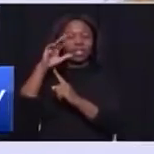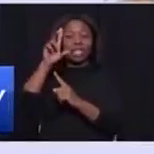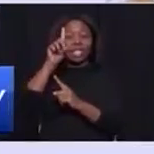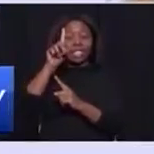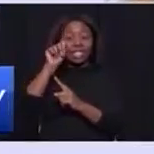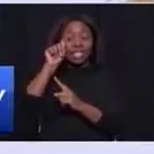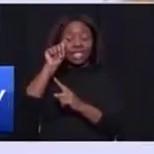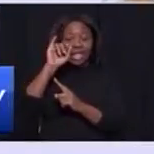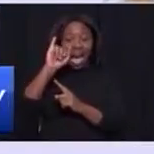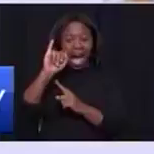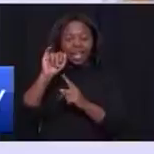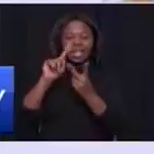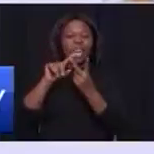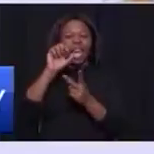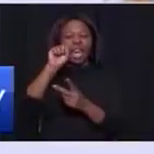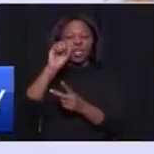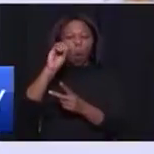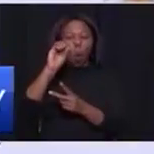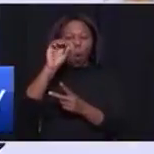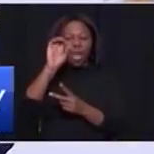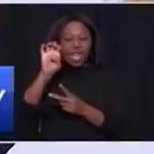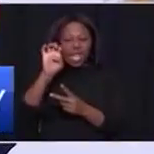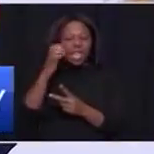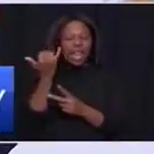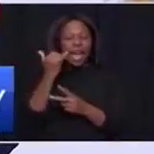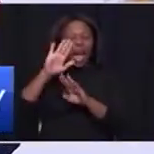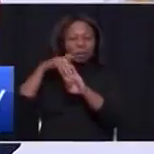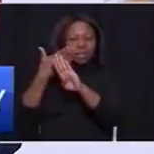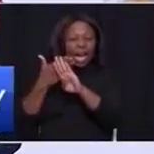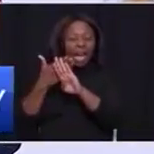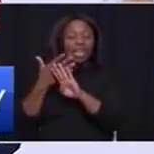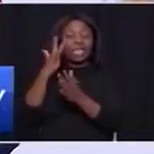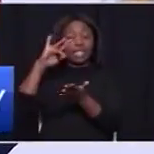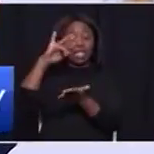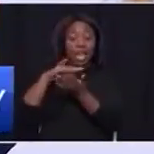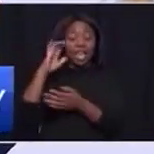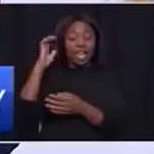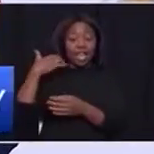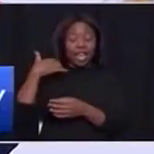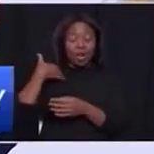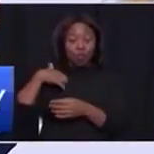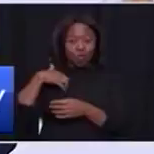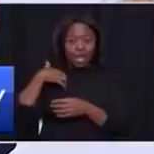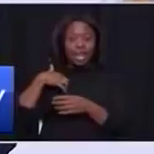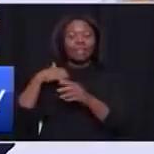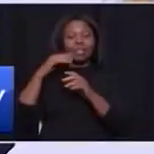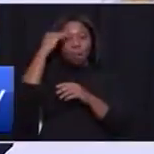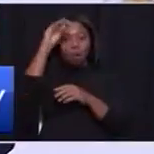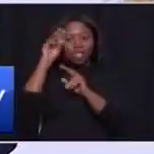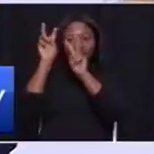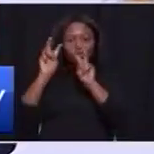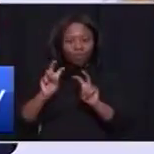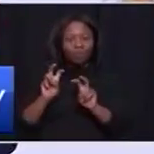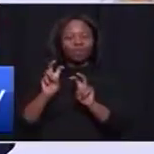and the SOEs such as ATSA and the city of Ekuruleni to make the Eretropolis a